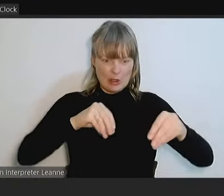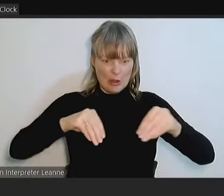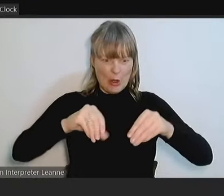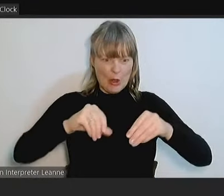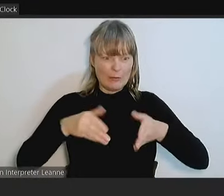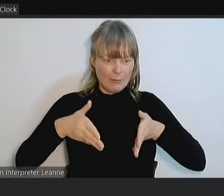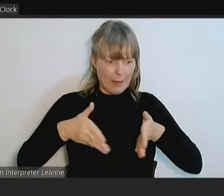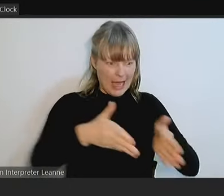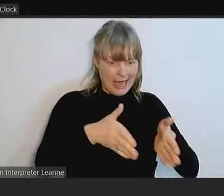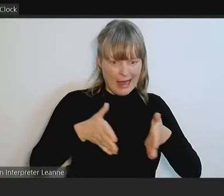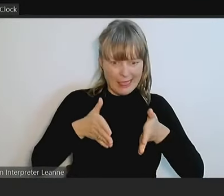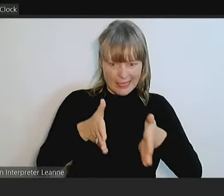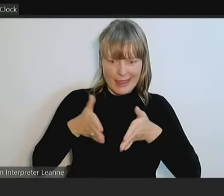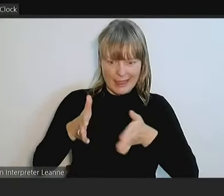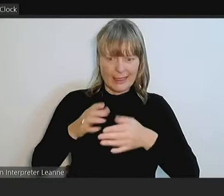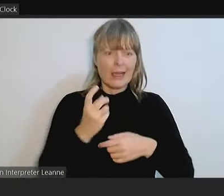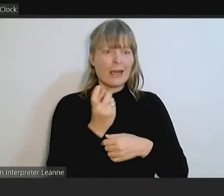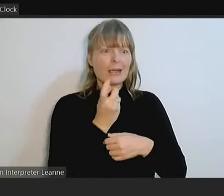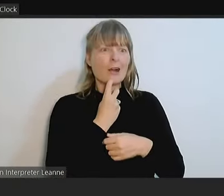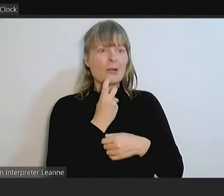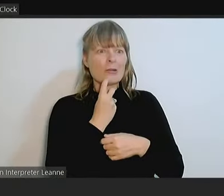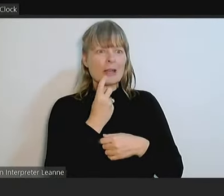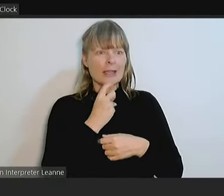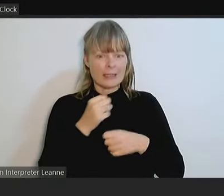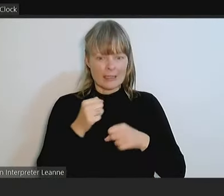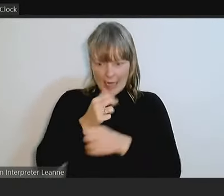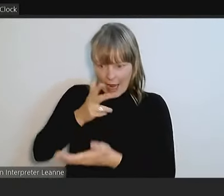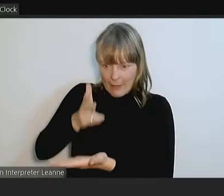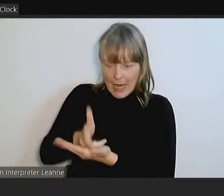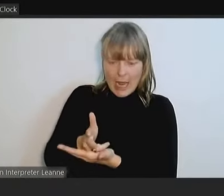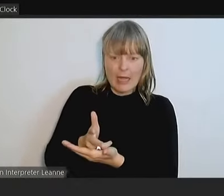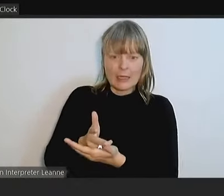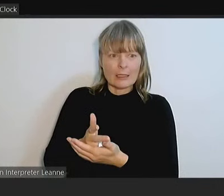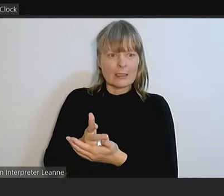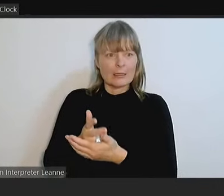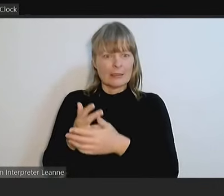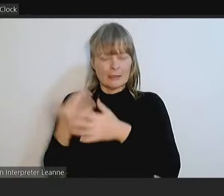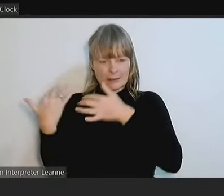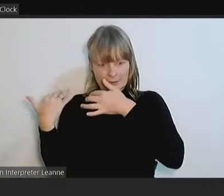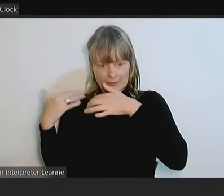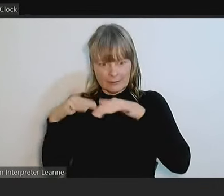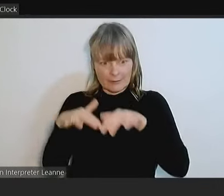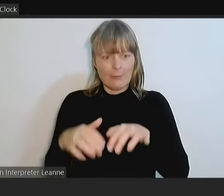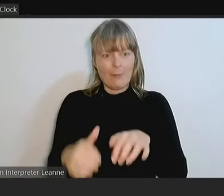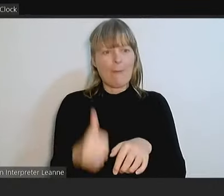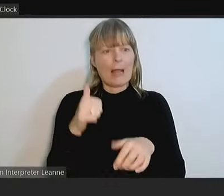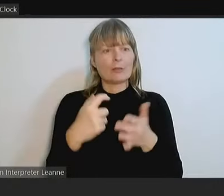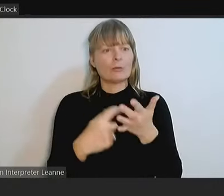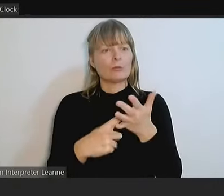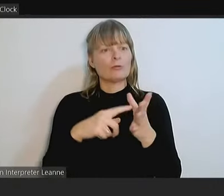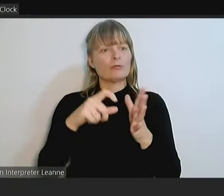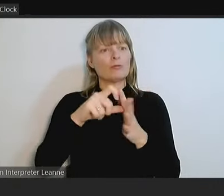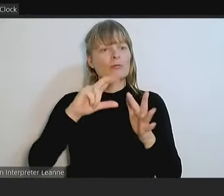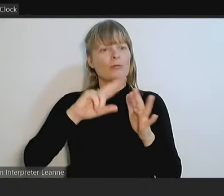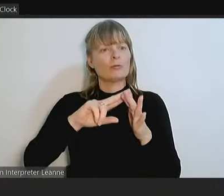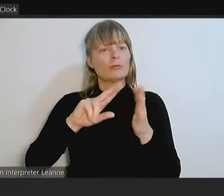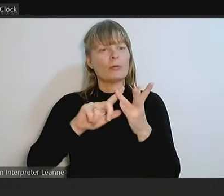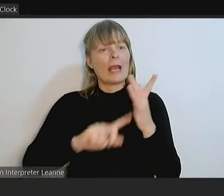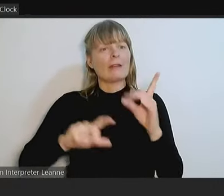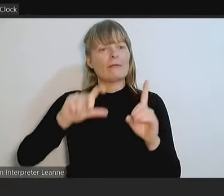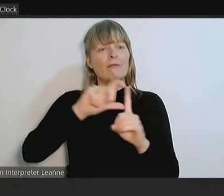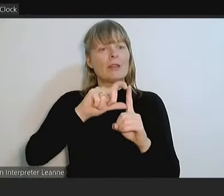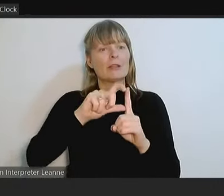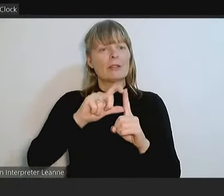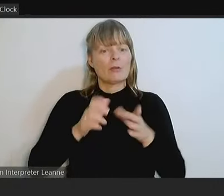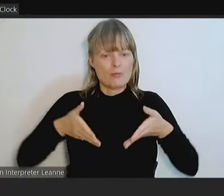concrete and car parks to get back to Radford Road after that. So, just a trip hazard